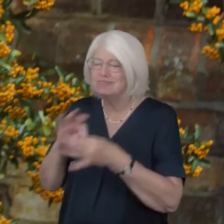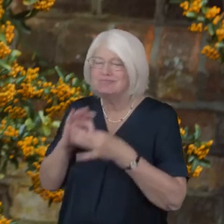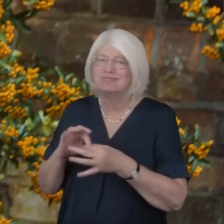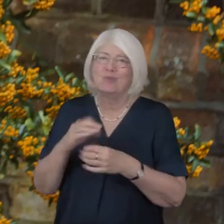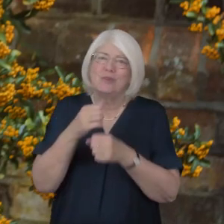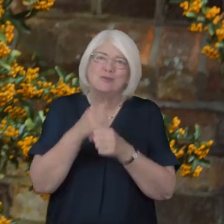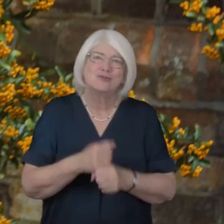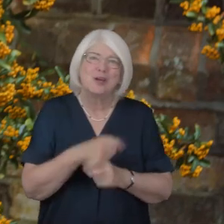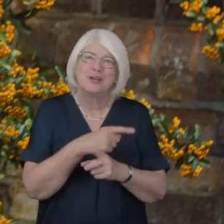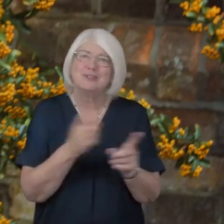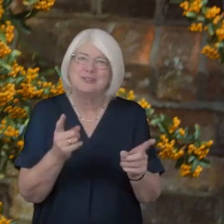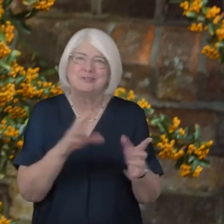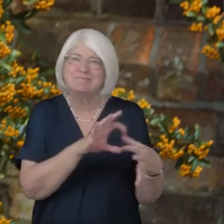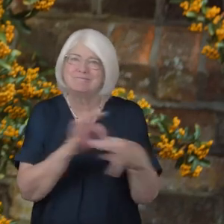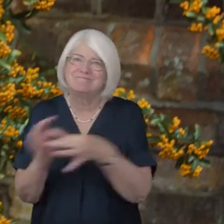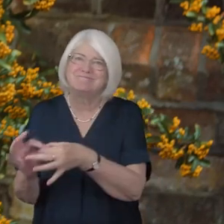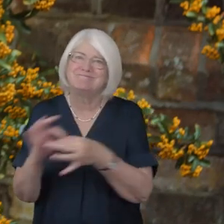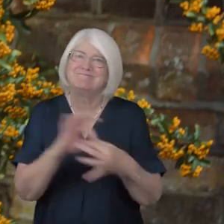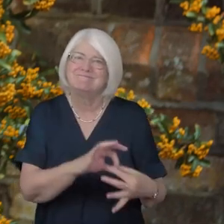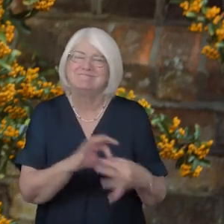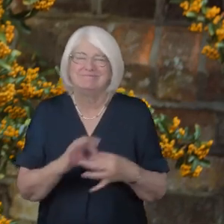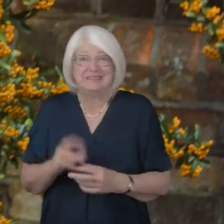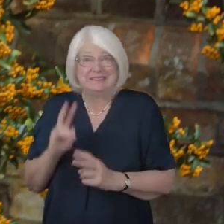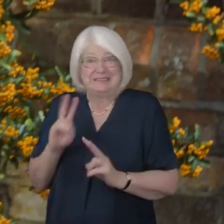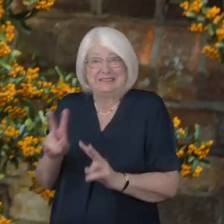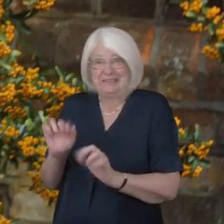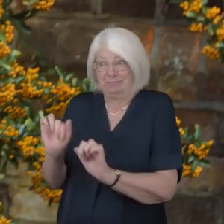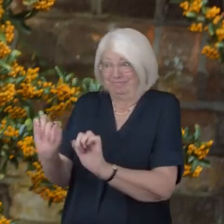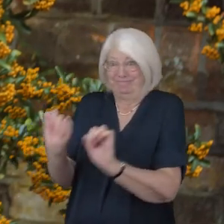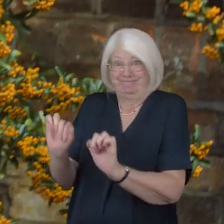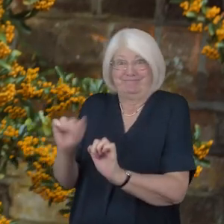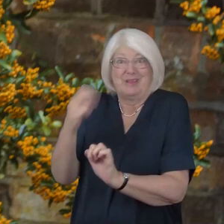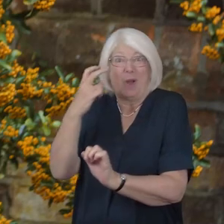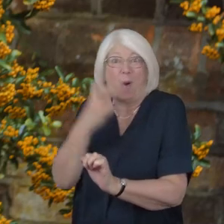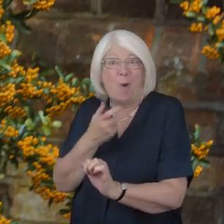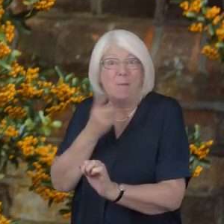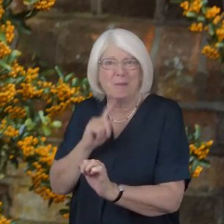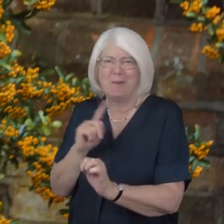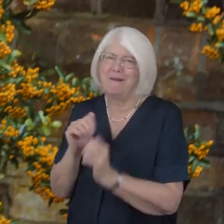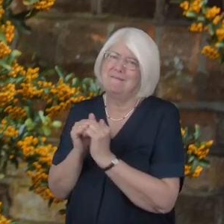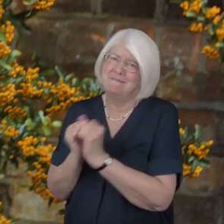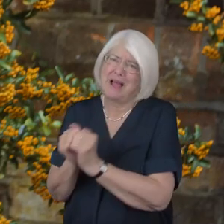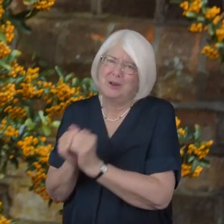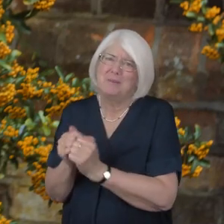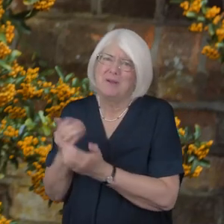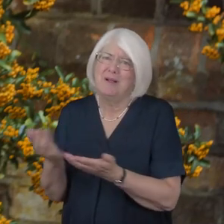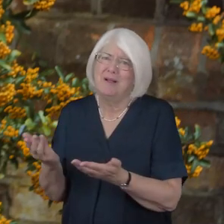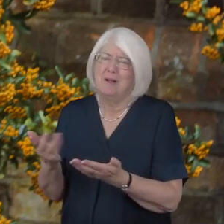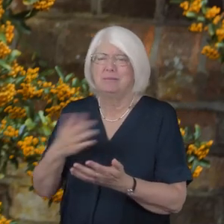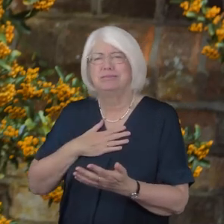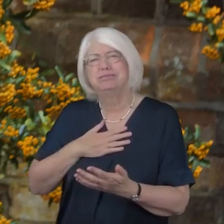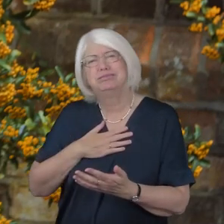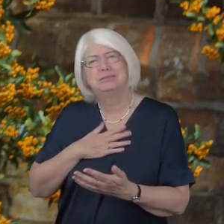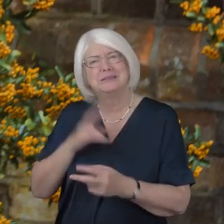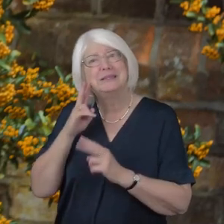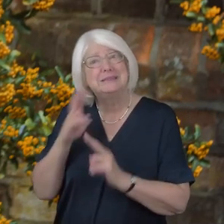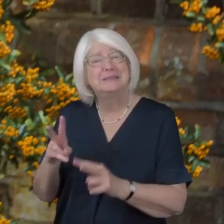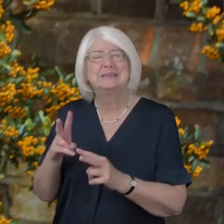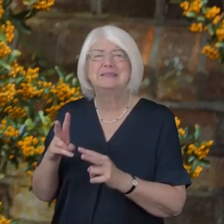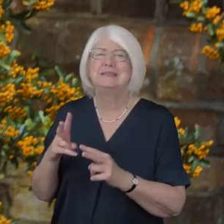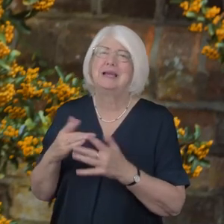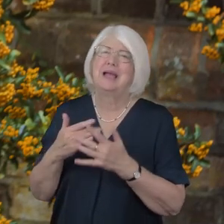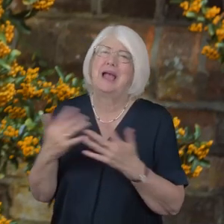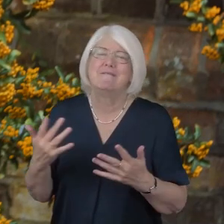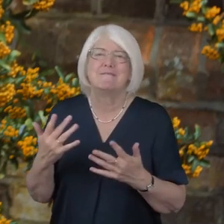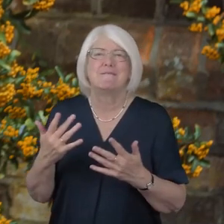churches to see how valuable a resource the older person is but I would like to see every older person having